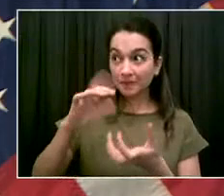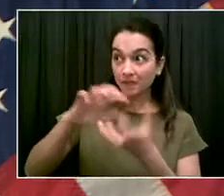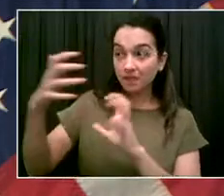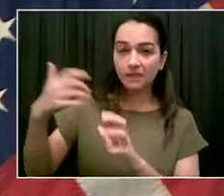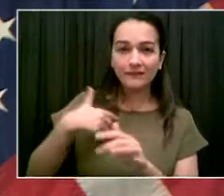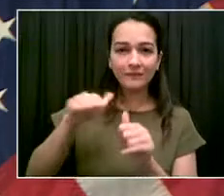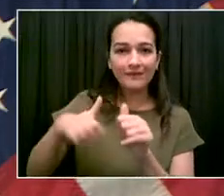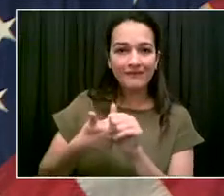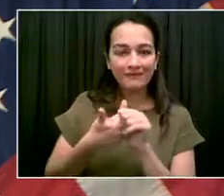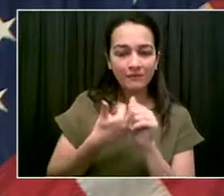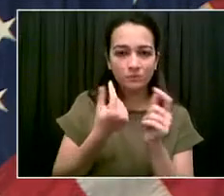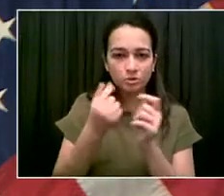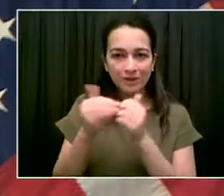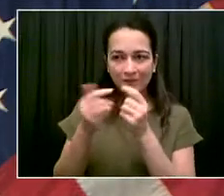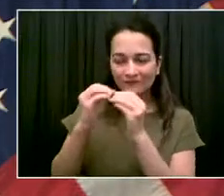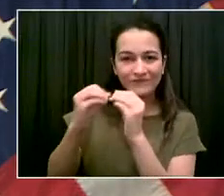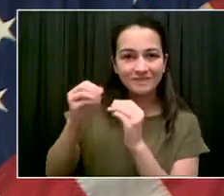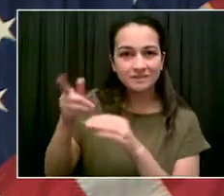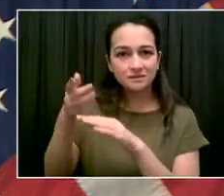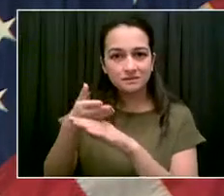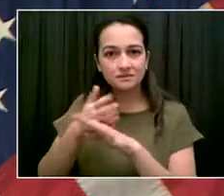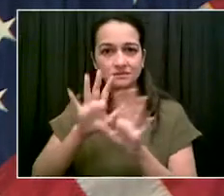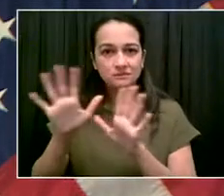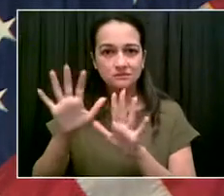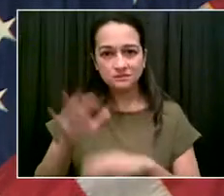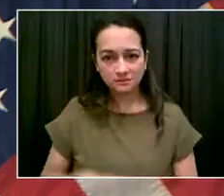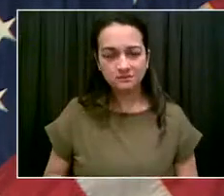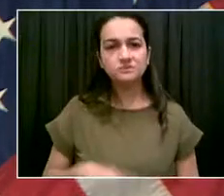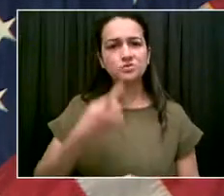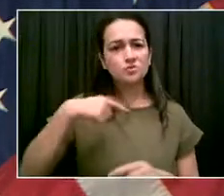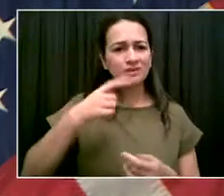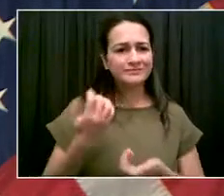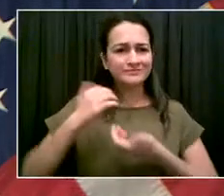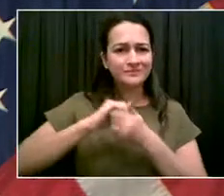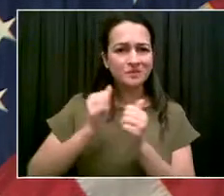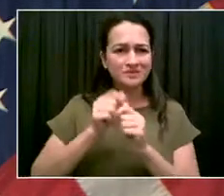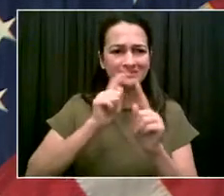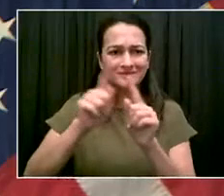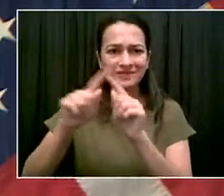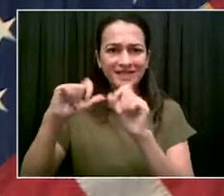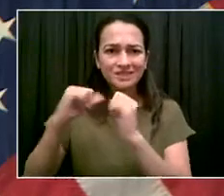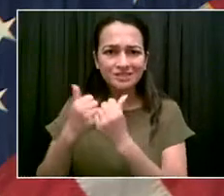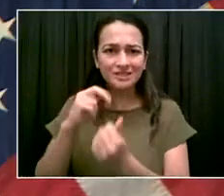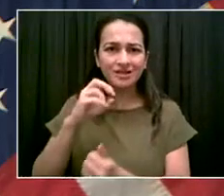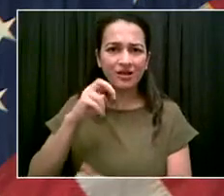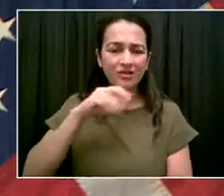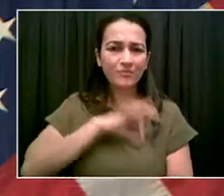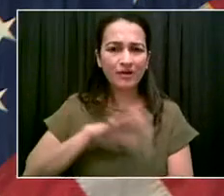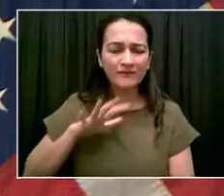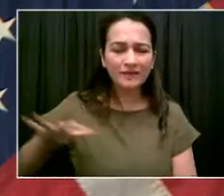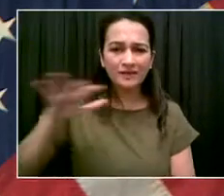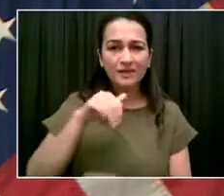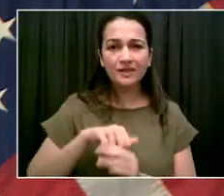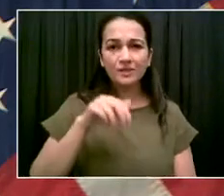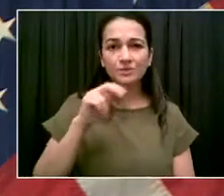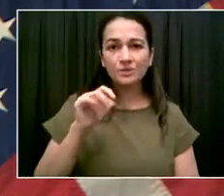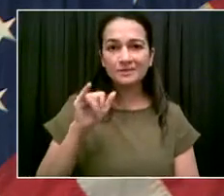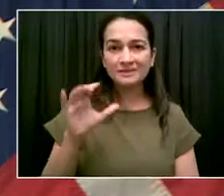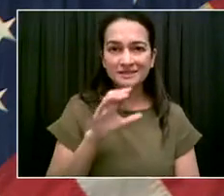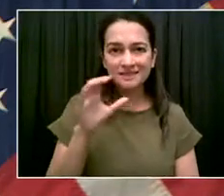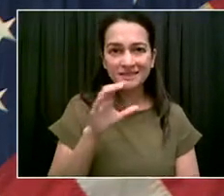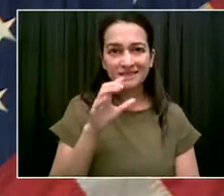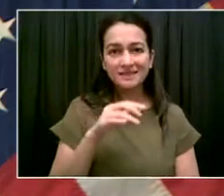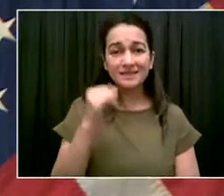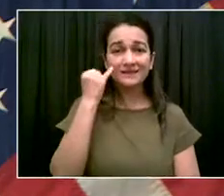the city agencies, including NYPD, who has been heavily engaged in, as the mayor mentioned, the Downtree Task Force, all of our Situation Room and